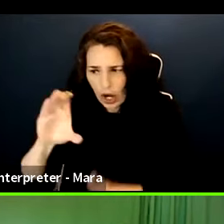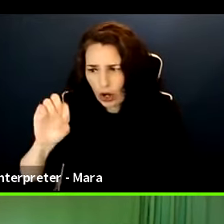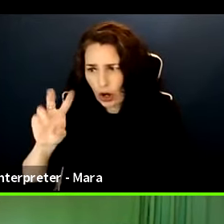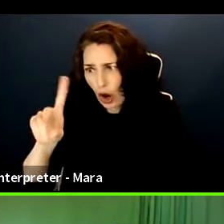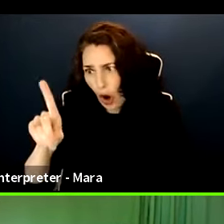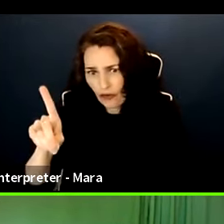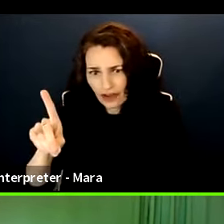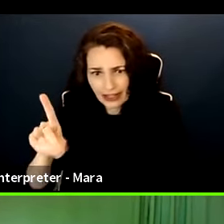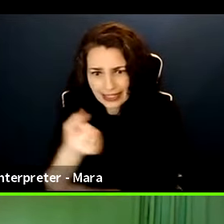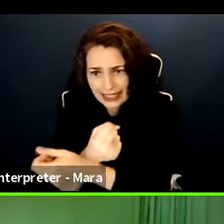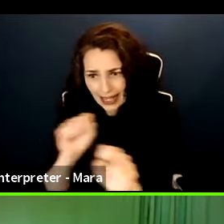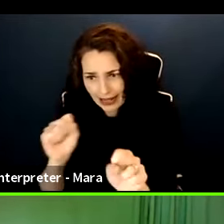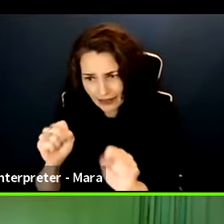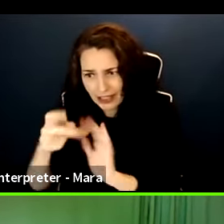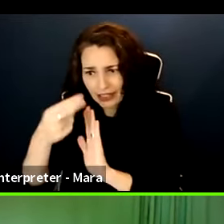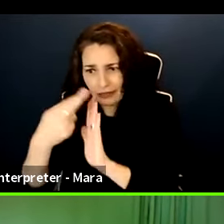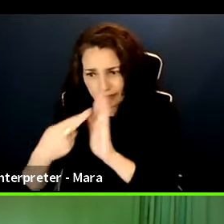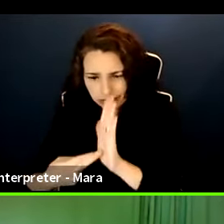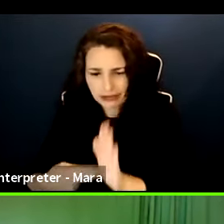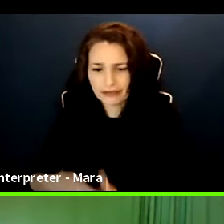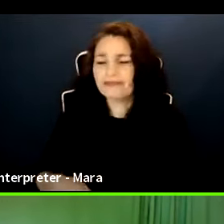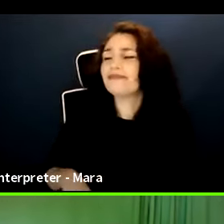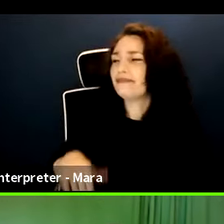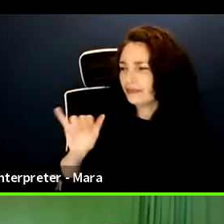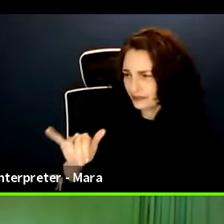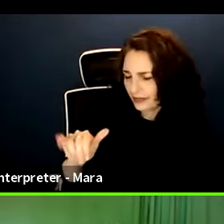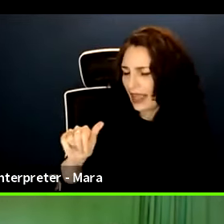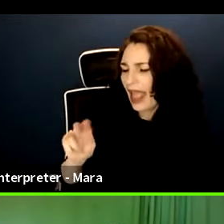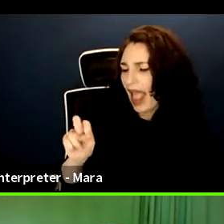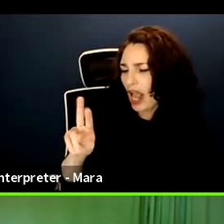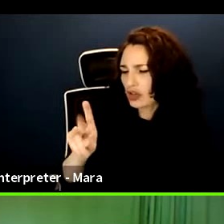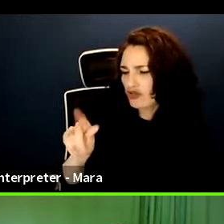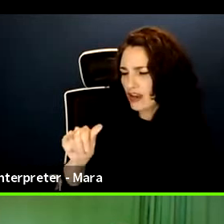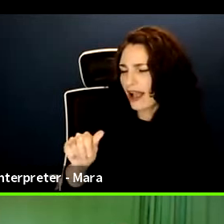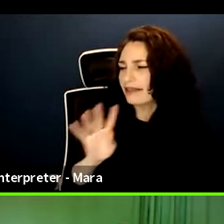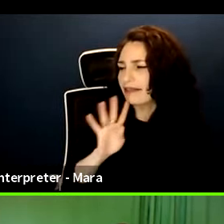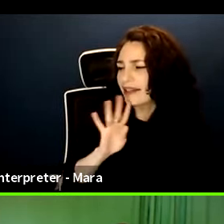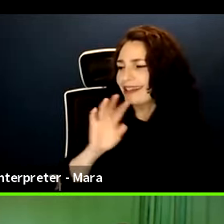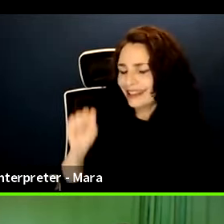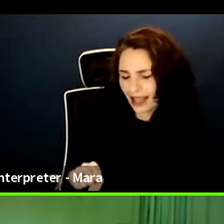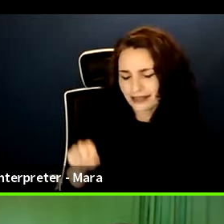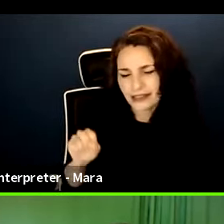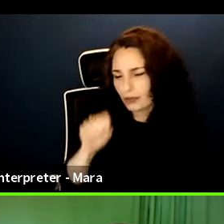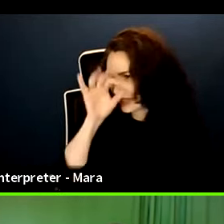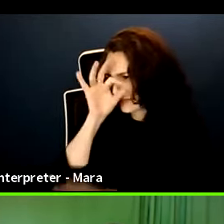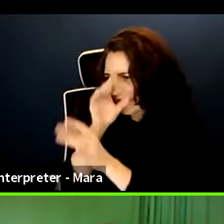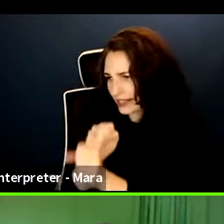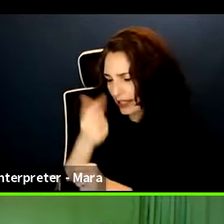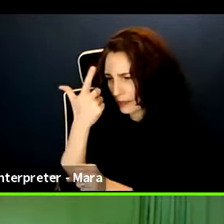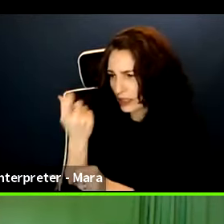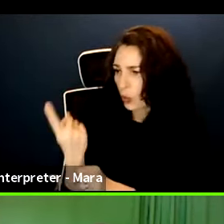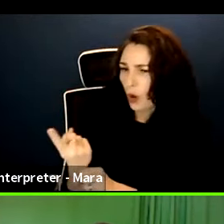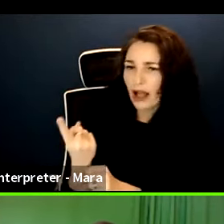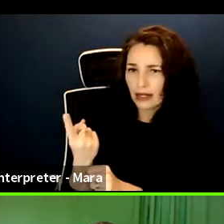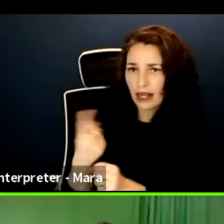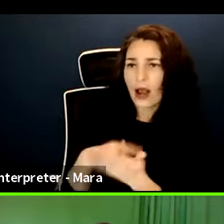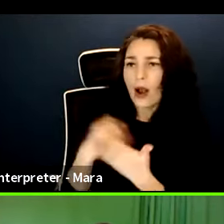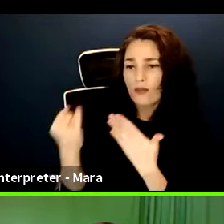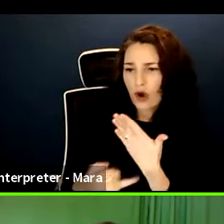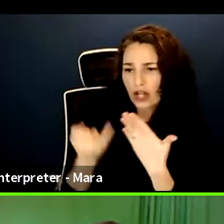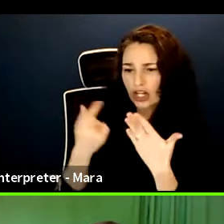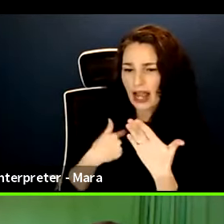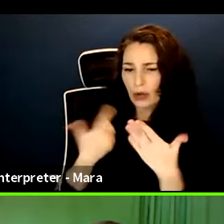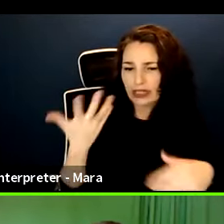and, and it was so fast. Well, actually one project I was involved in was a web series and season one was